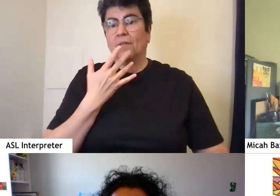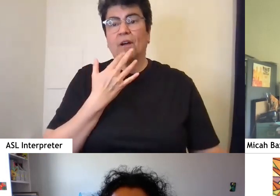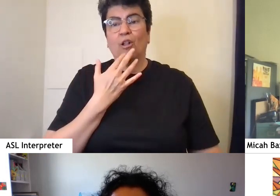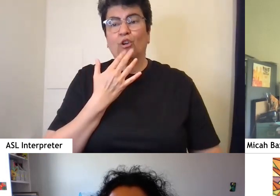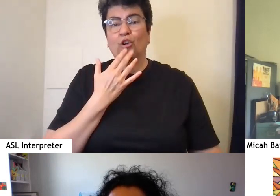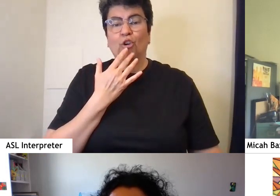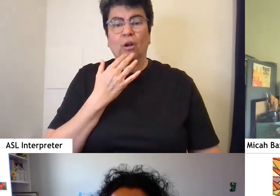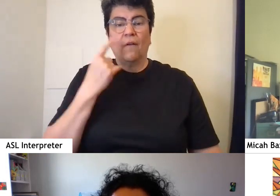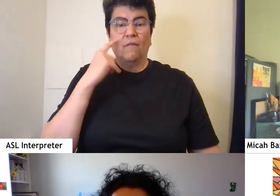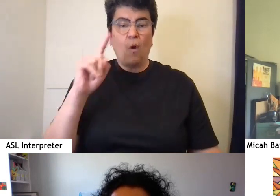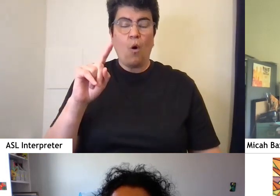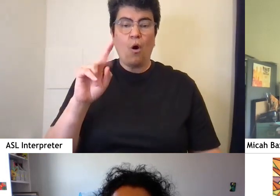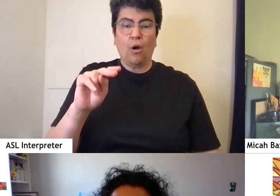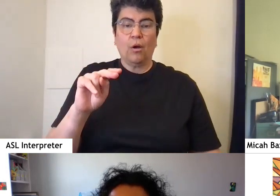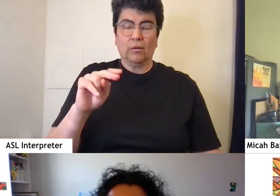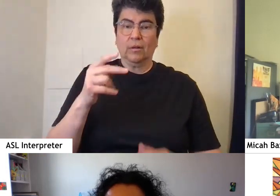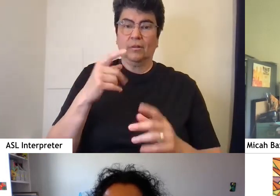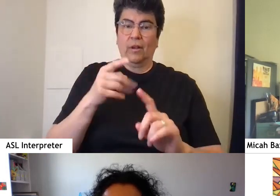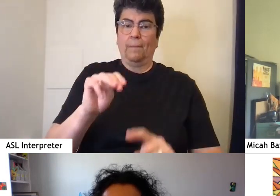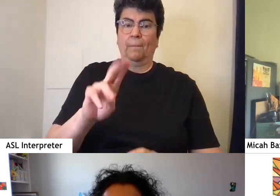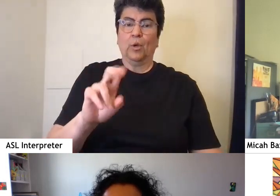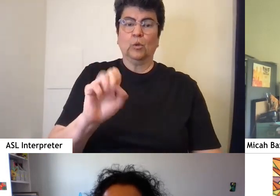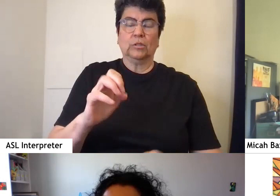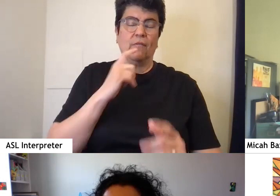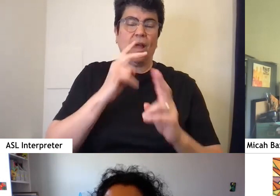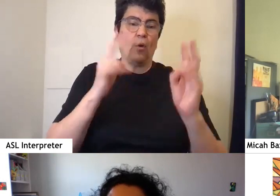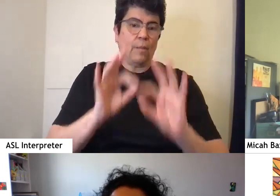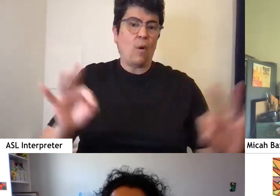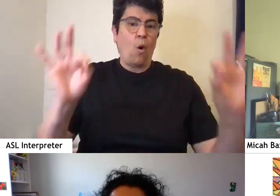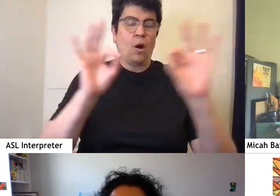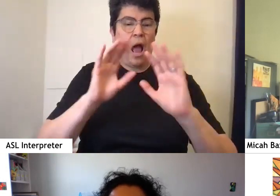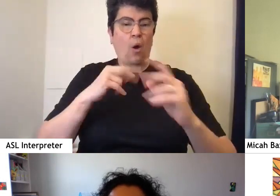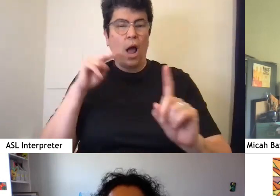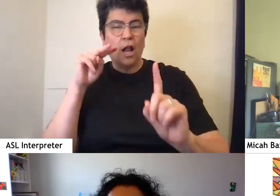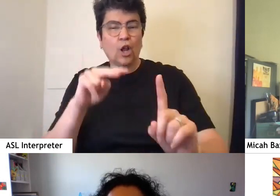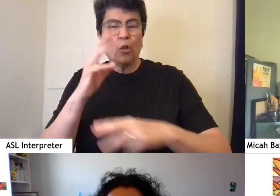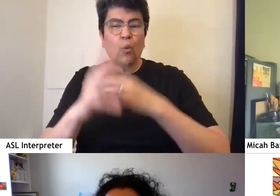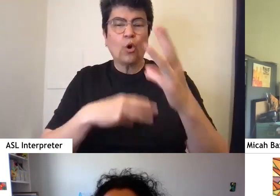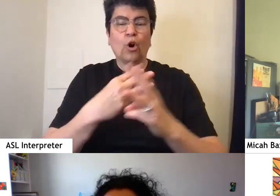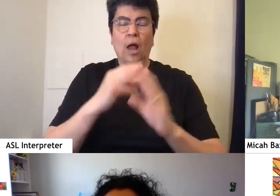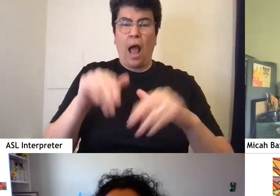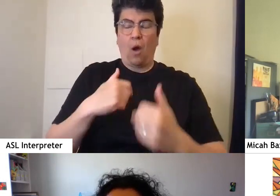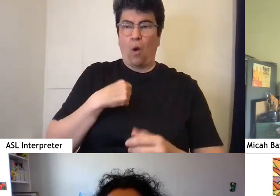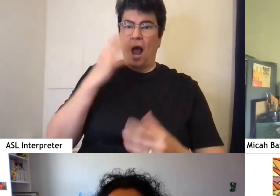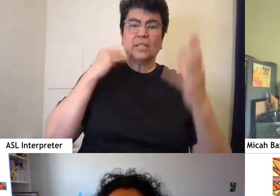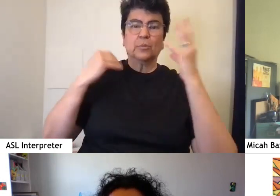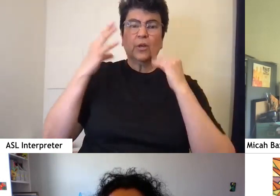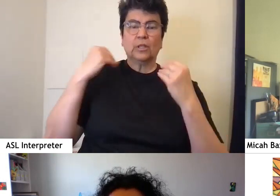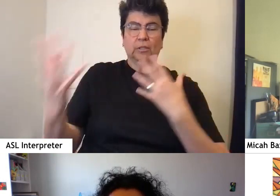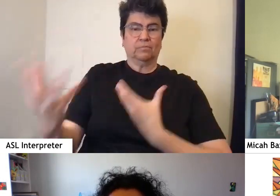Color for me is a very important part of how I perceive the world and how I experience the world.